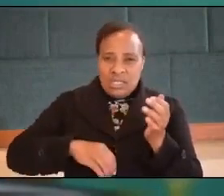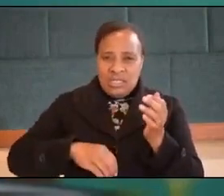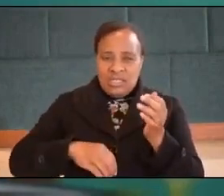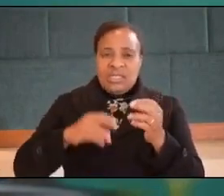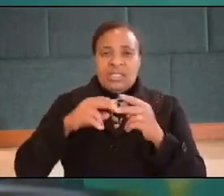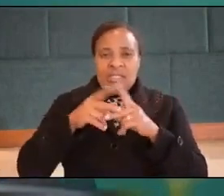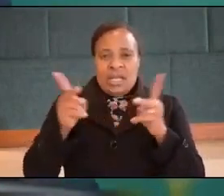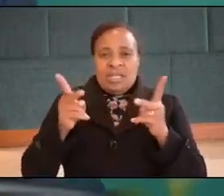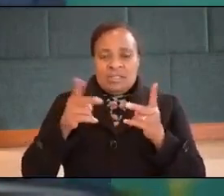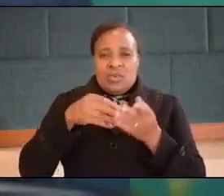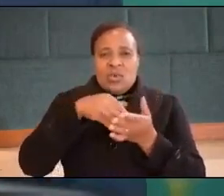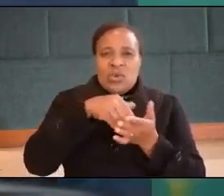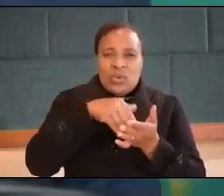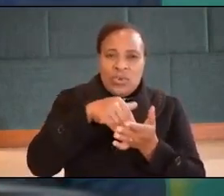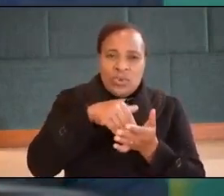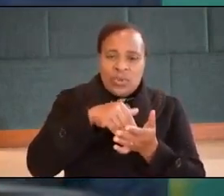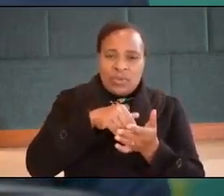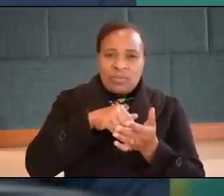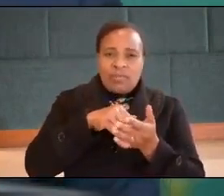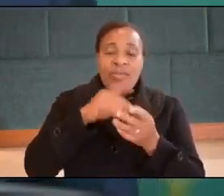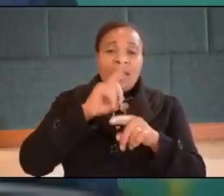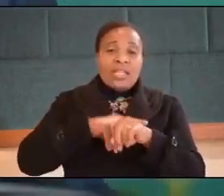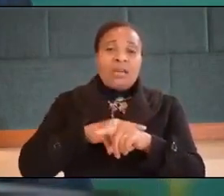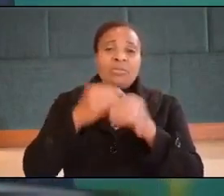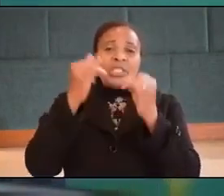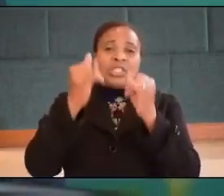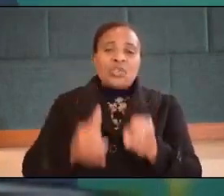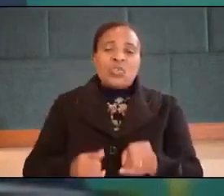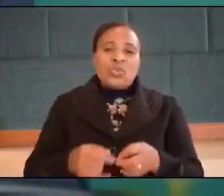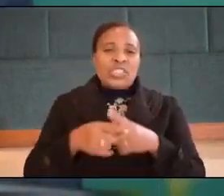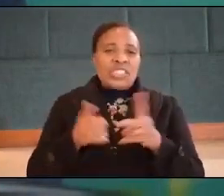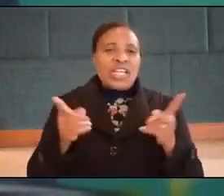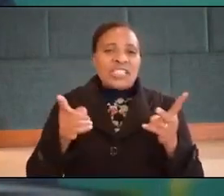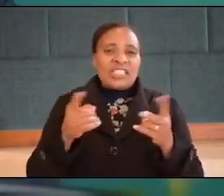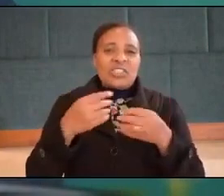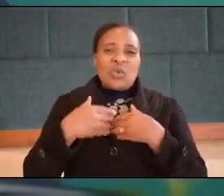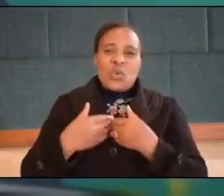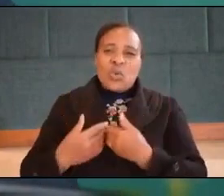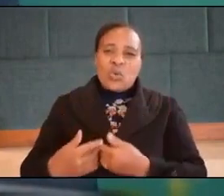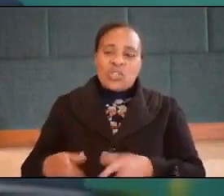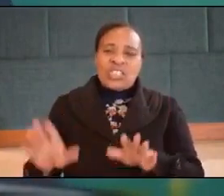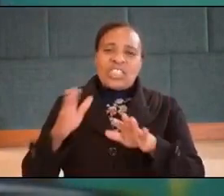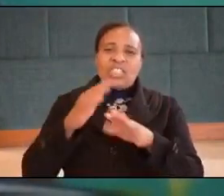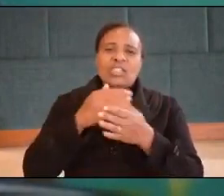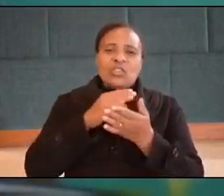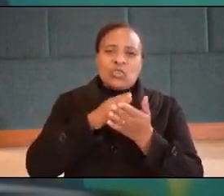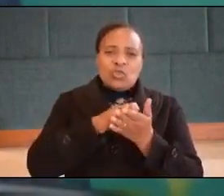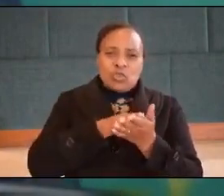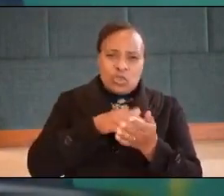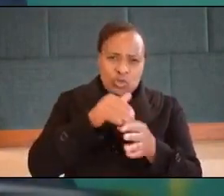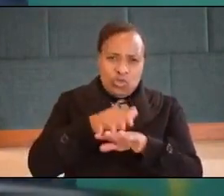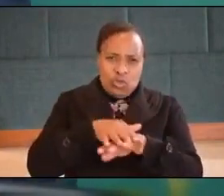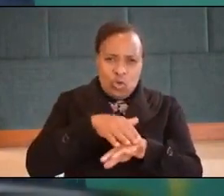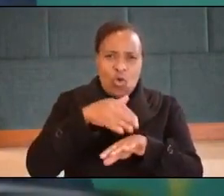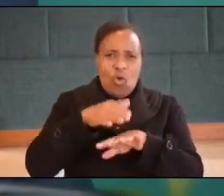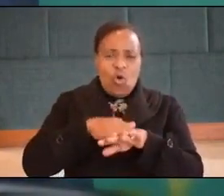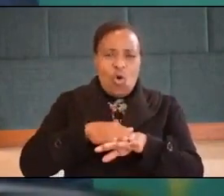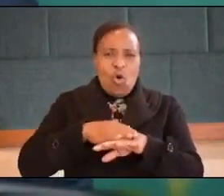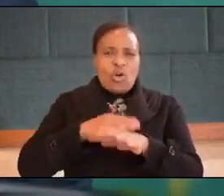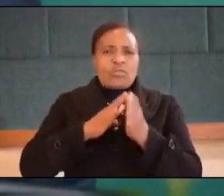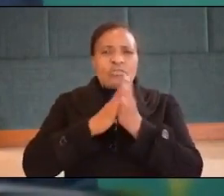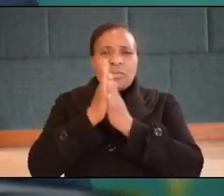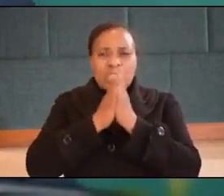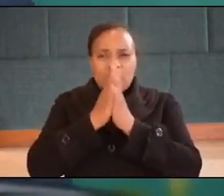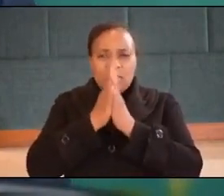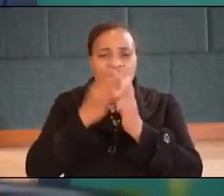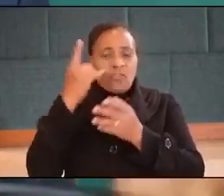a time when the newness wears off and we begin losing that seemingly unquenchable passion for